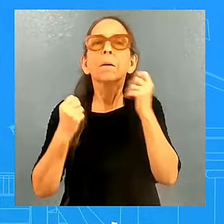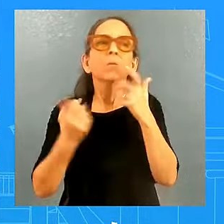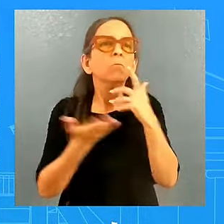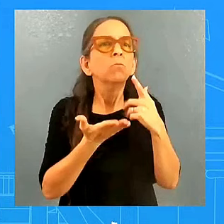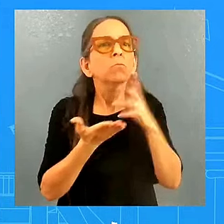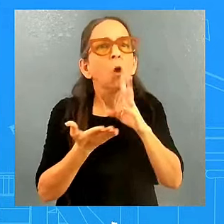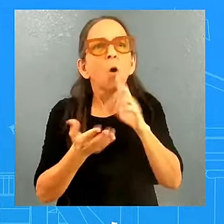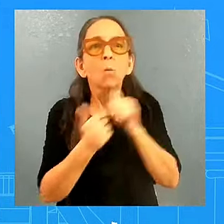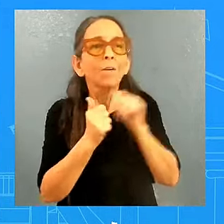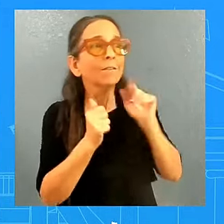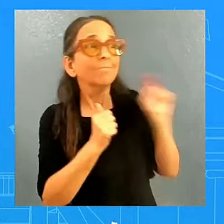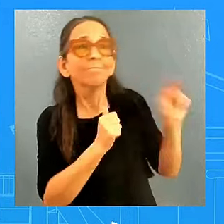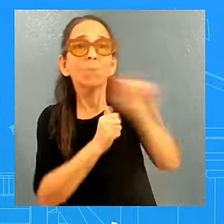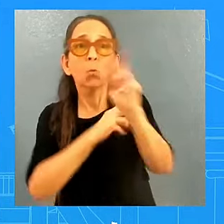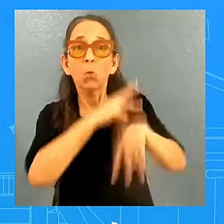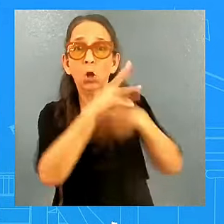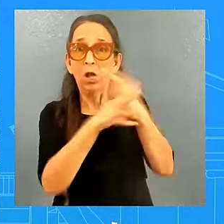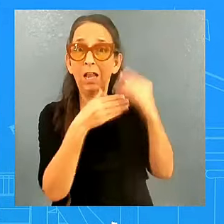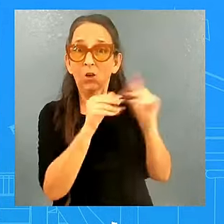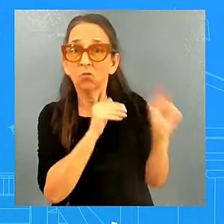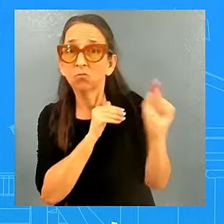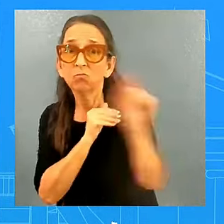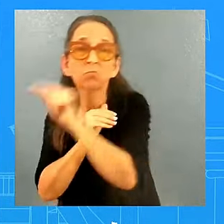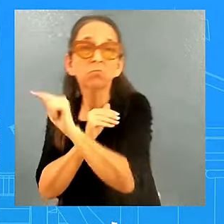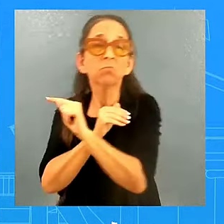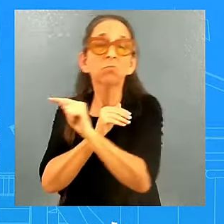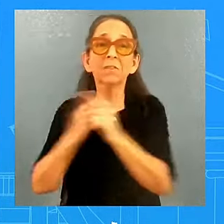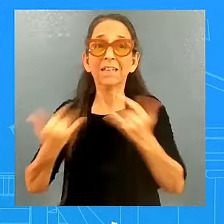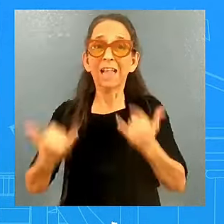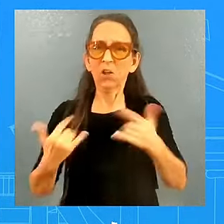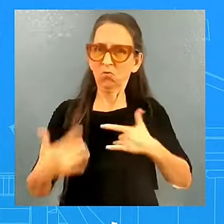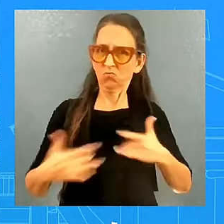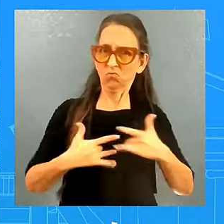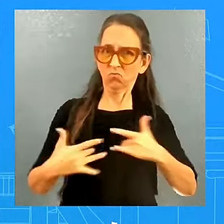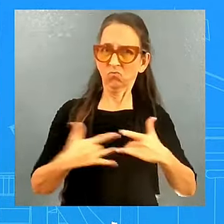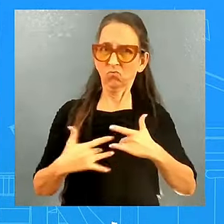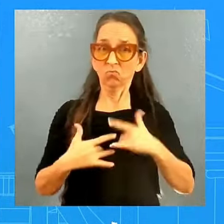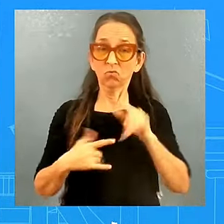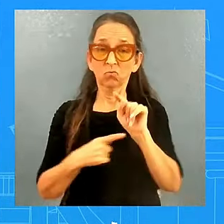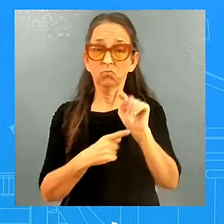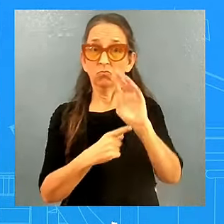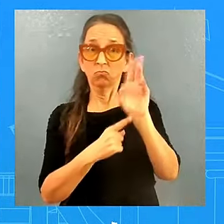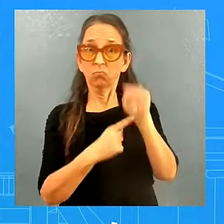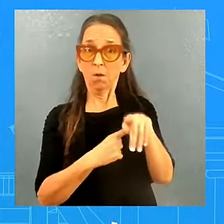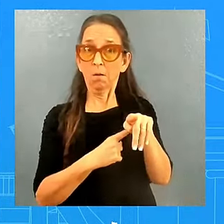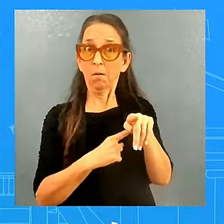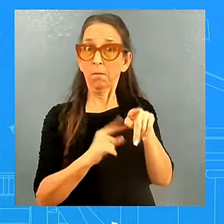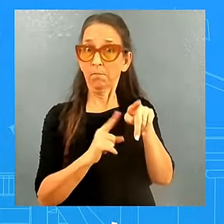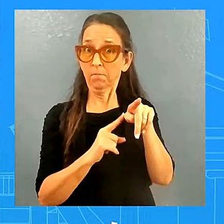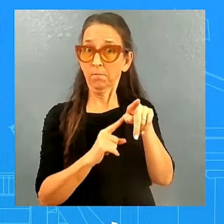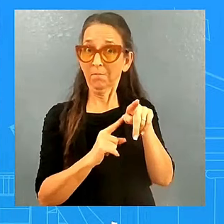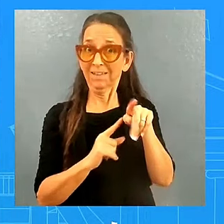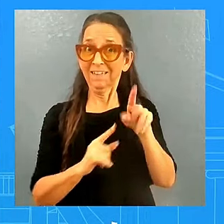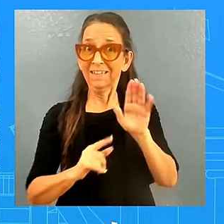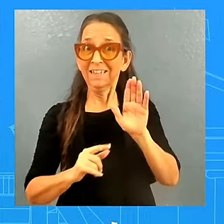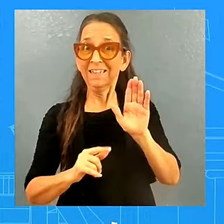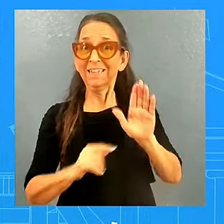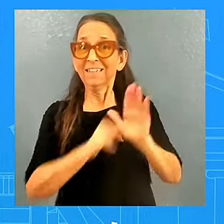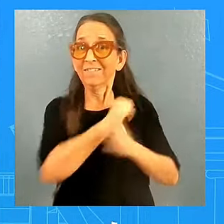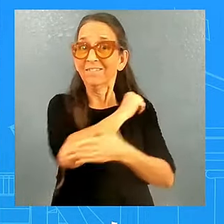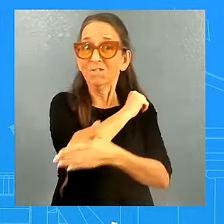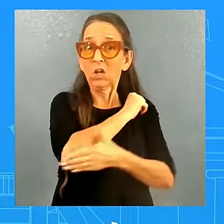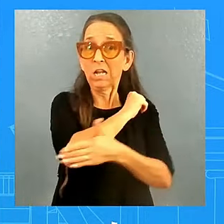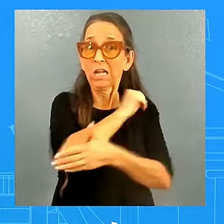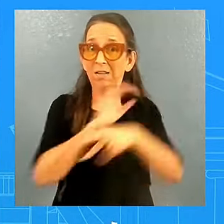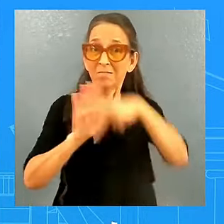level of concern that Trump may try to conduct foreign policy in this transition period and get in the